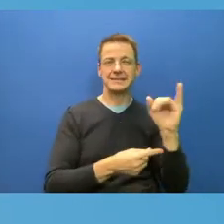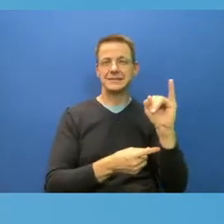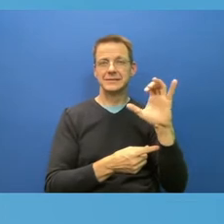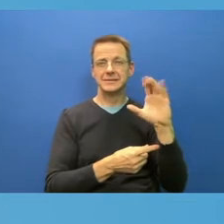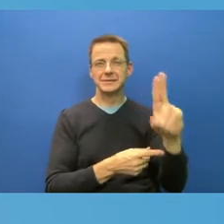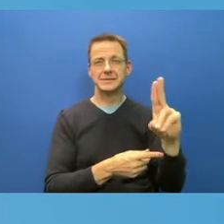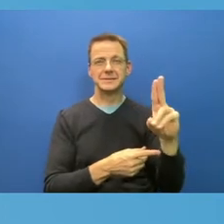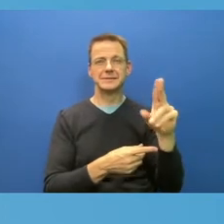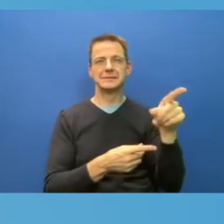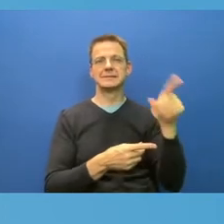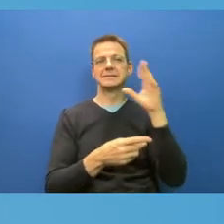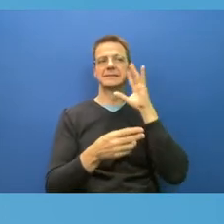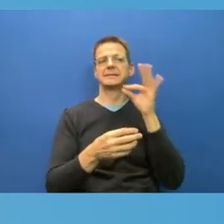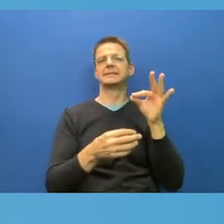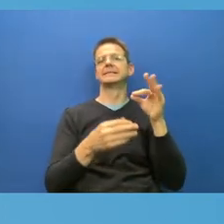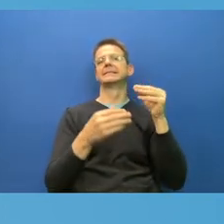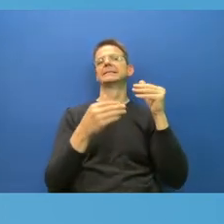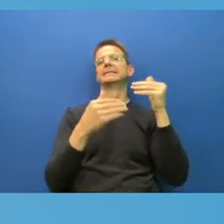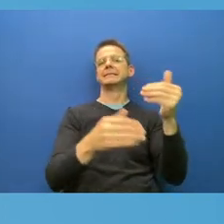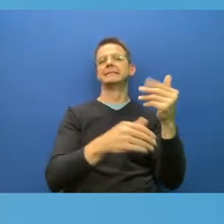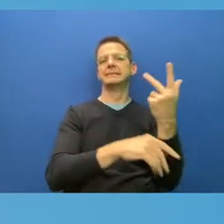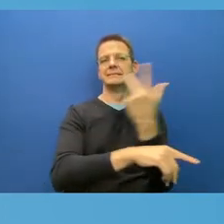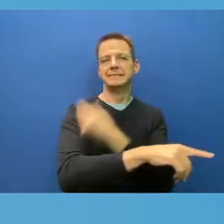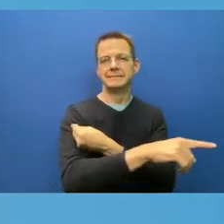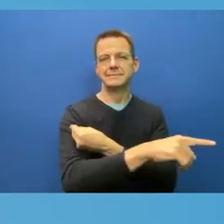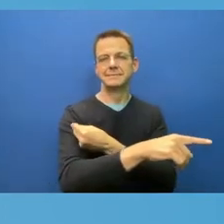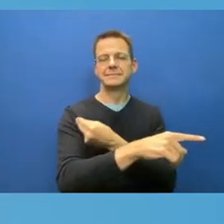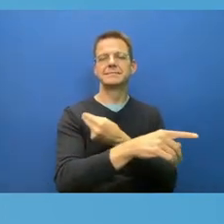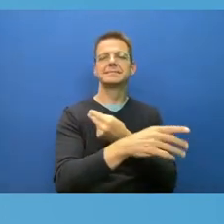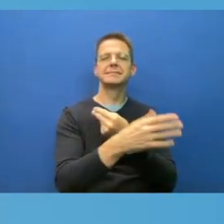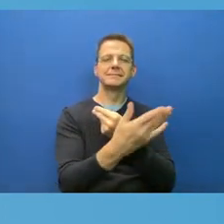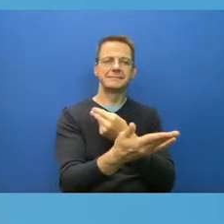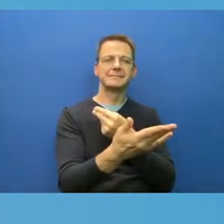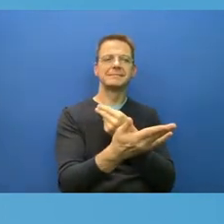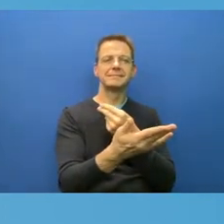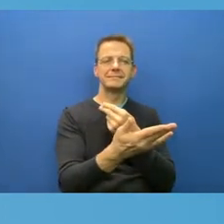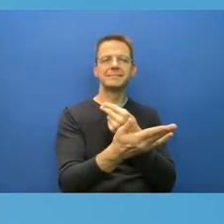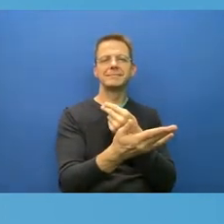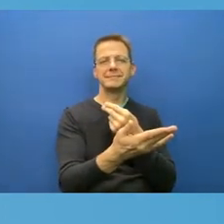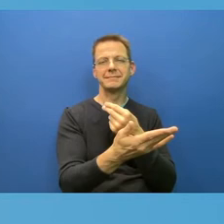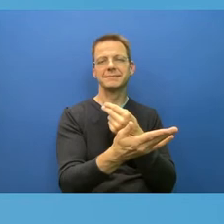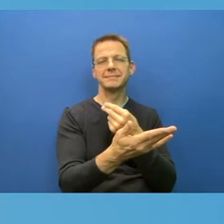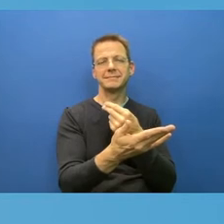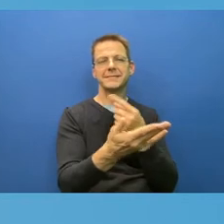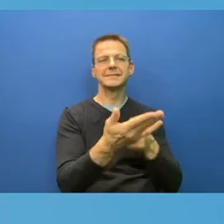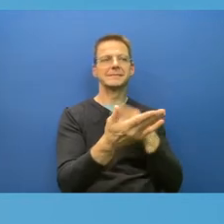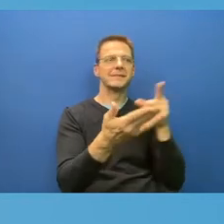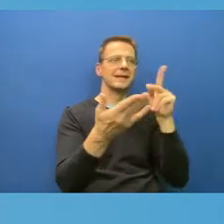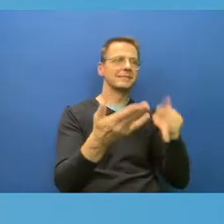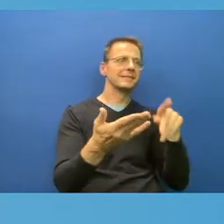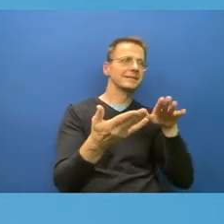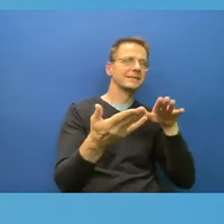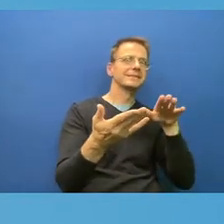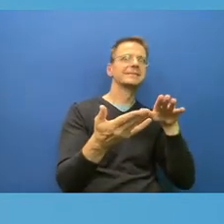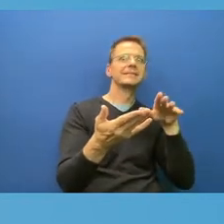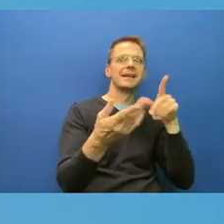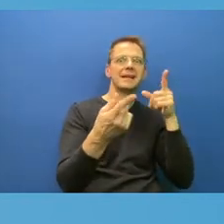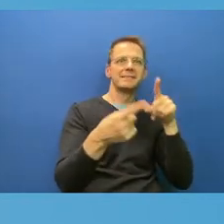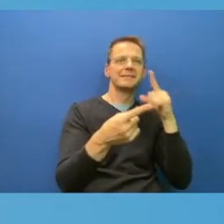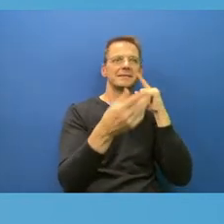bribing and government paying off individuals for vaccinating will not work. But often